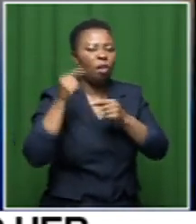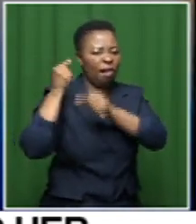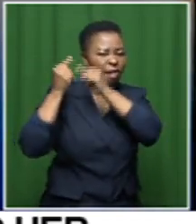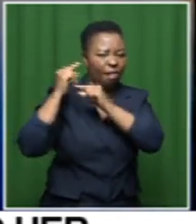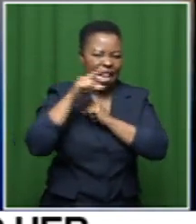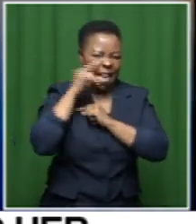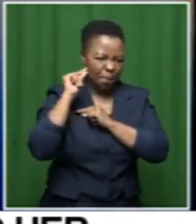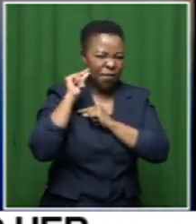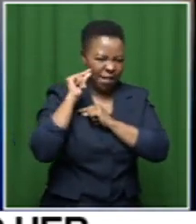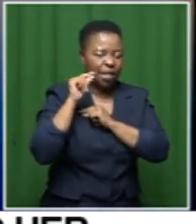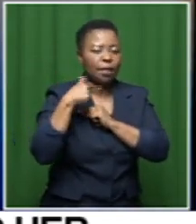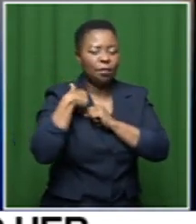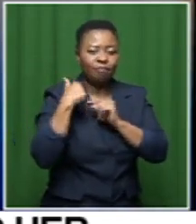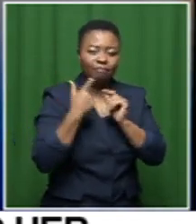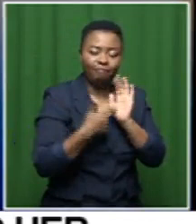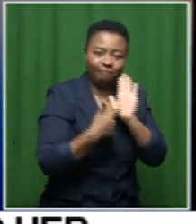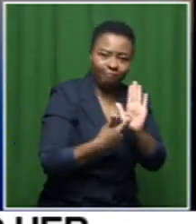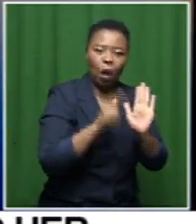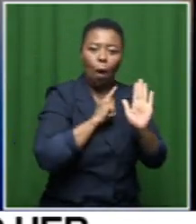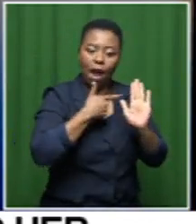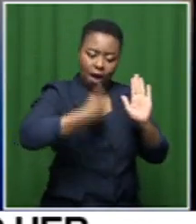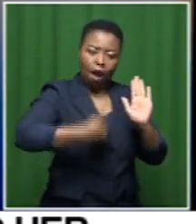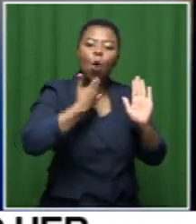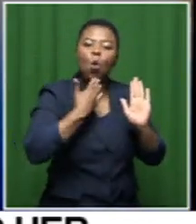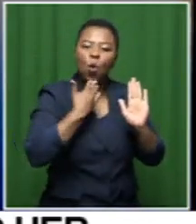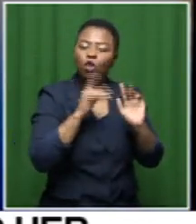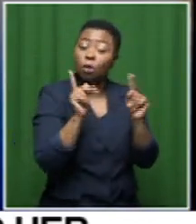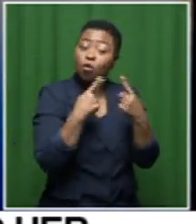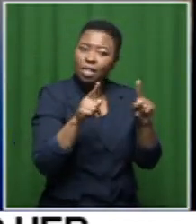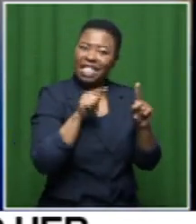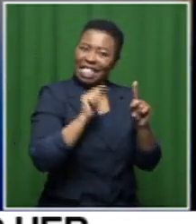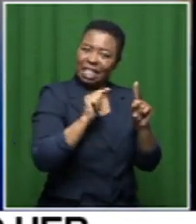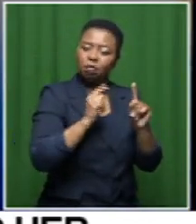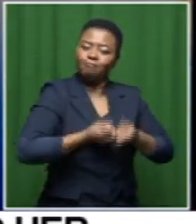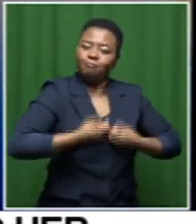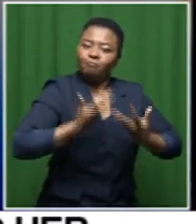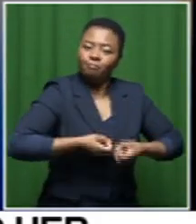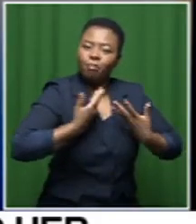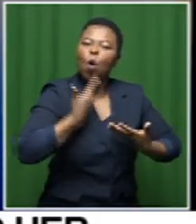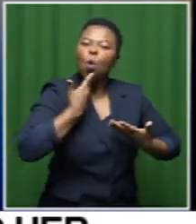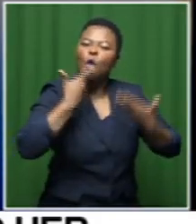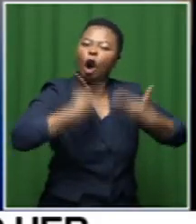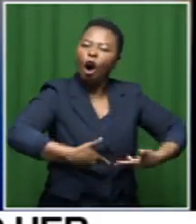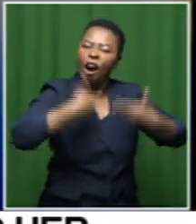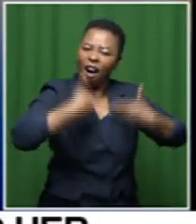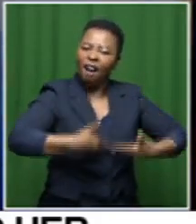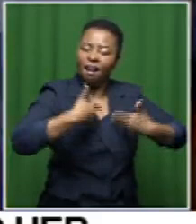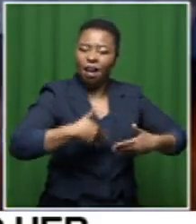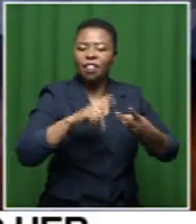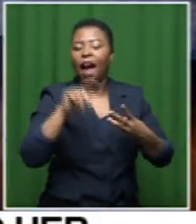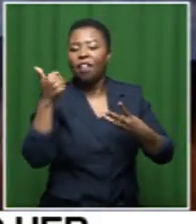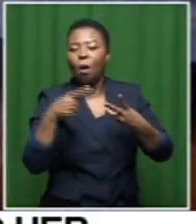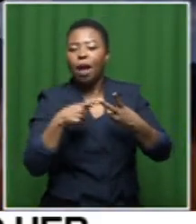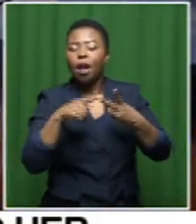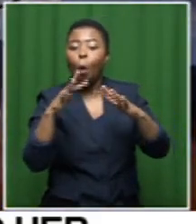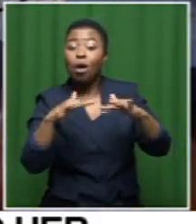inside to just re-emphasize who I am because music always just it's really great way to sort of tell people who you are and the last song is called the waters